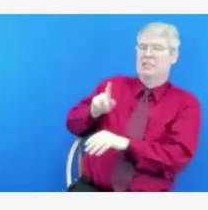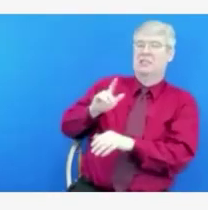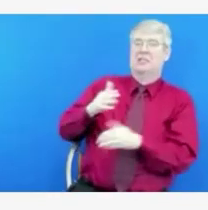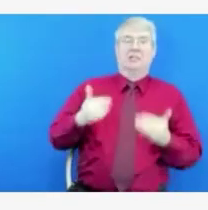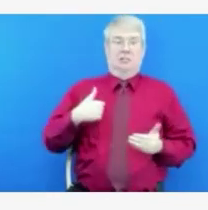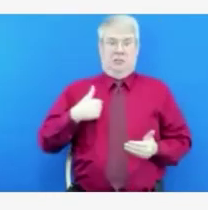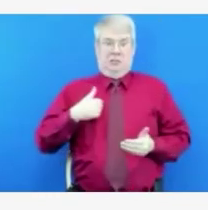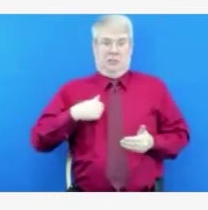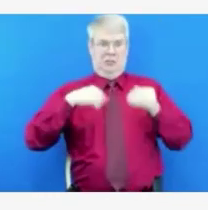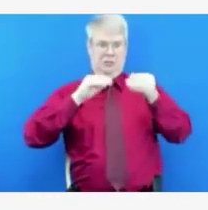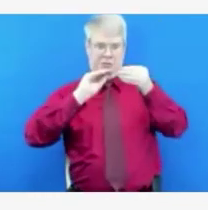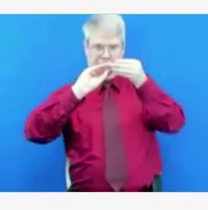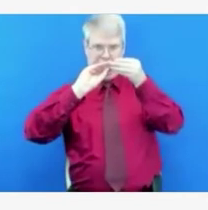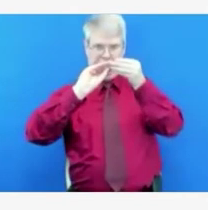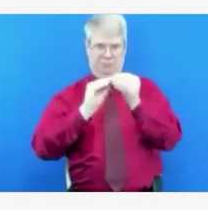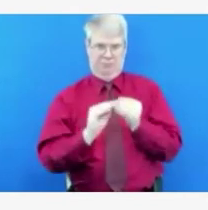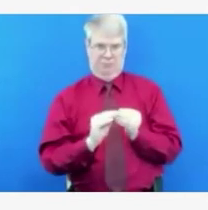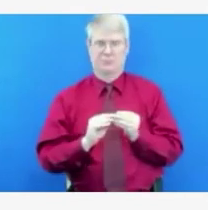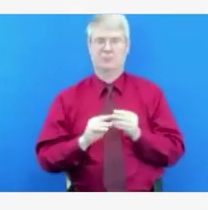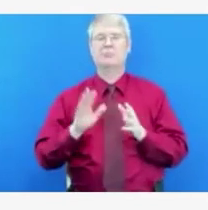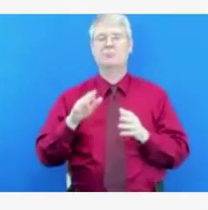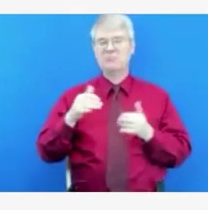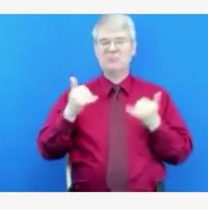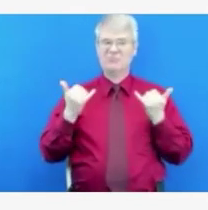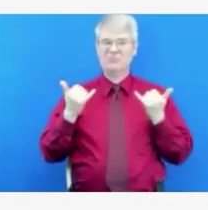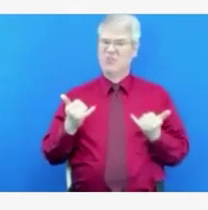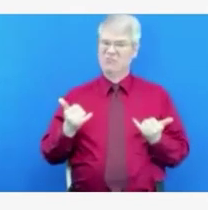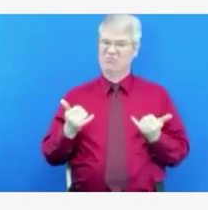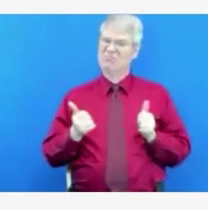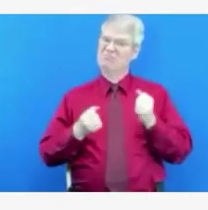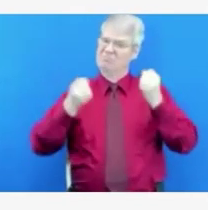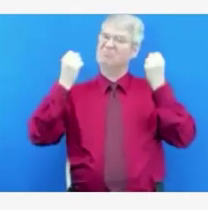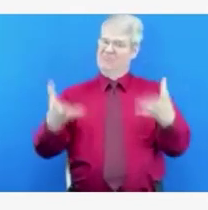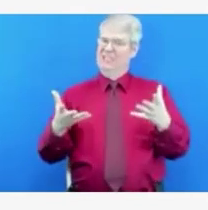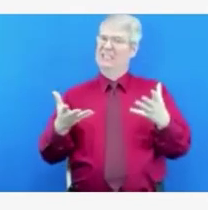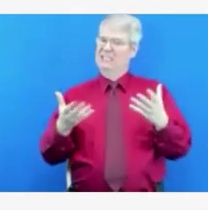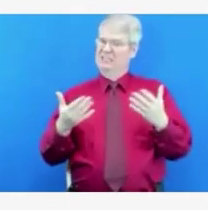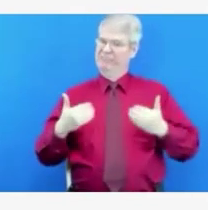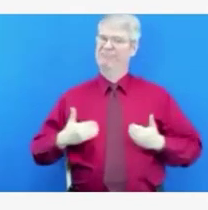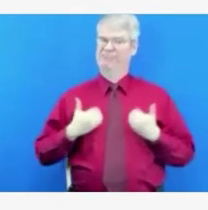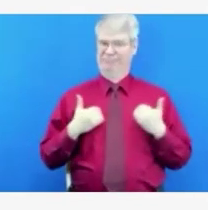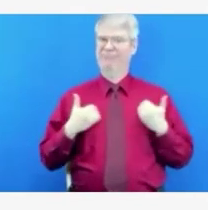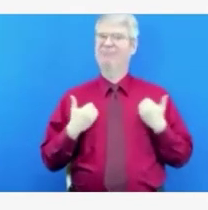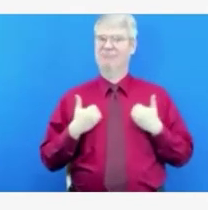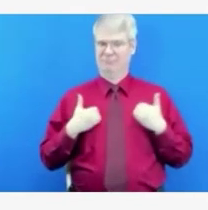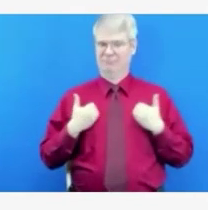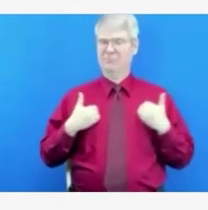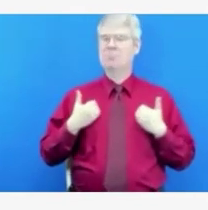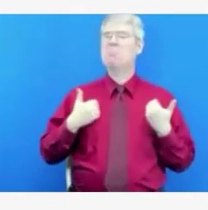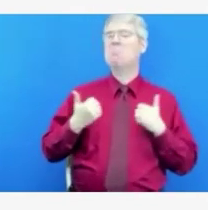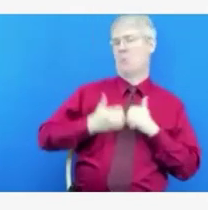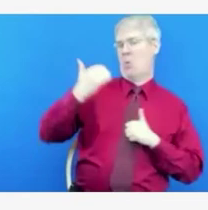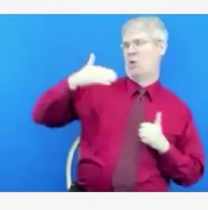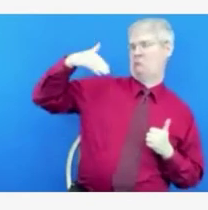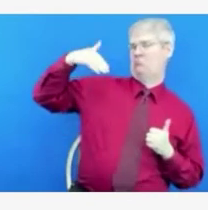during this surge than we saw during the last surge. And when I say that, what I'm talking about is,